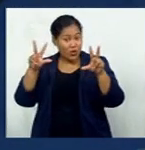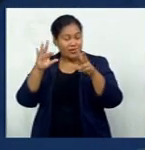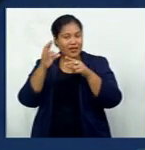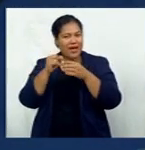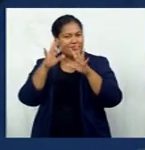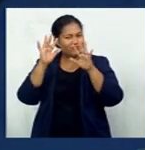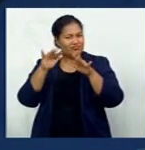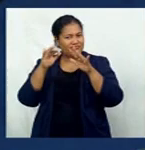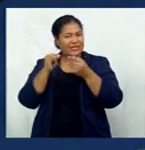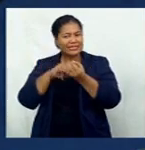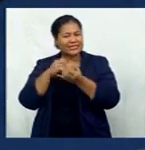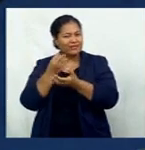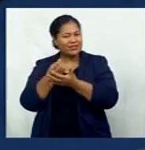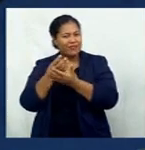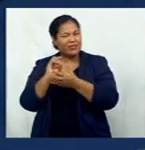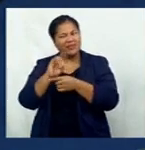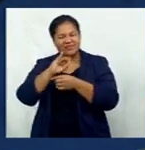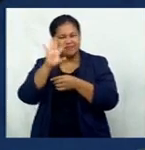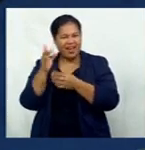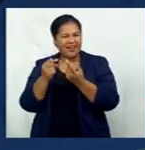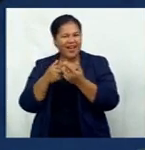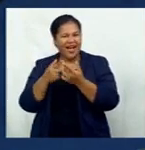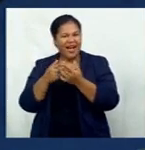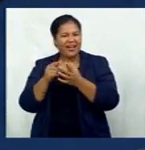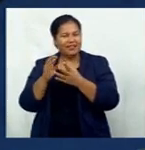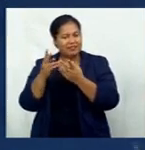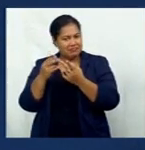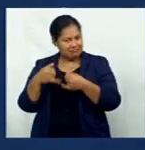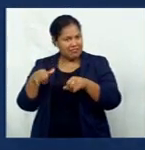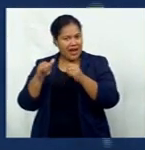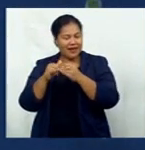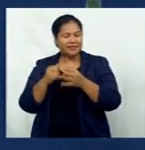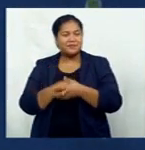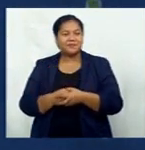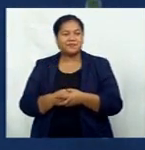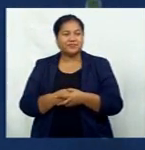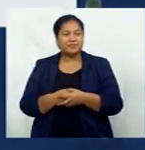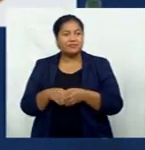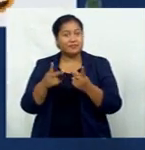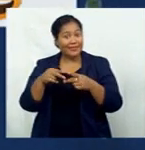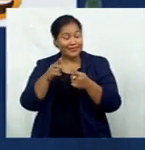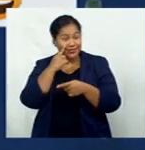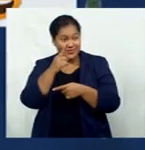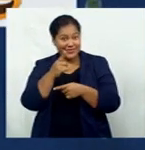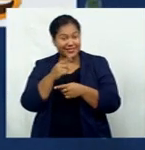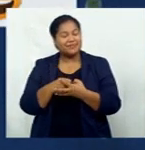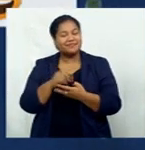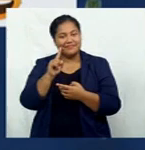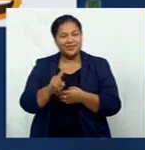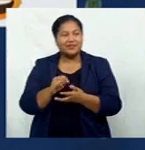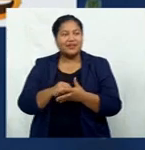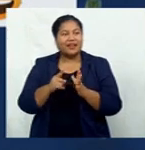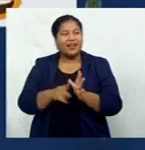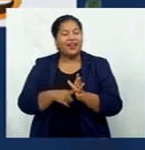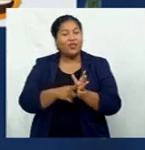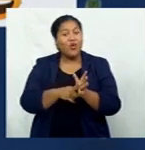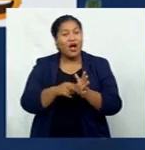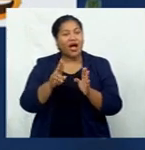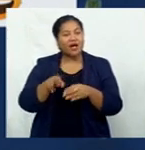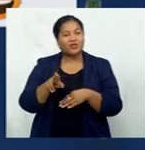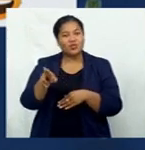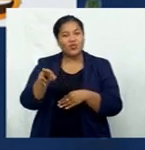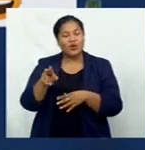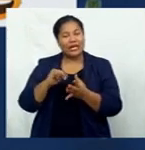over Savu Savu, otherwise fine conditions over the whole island. And the places we are checking out today are Lotoka, Nosori